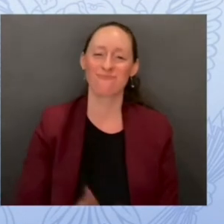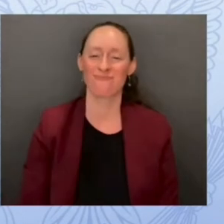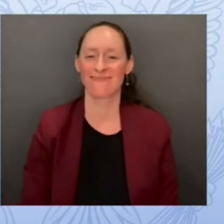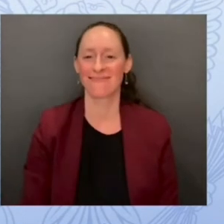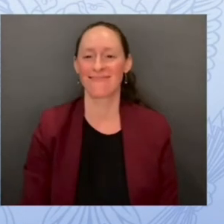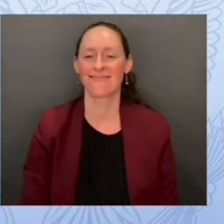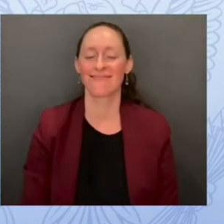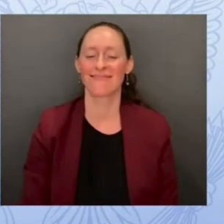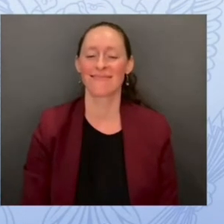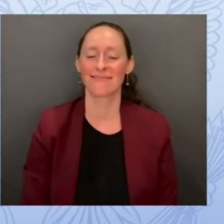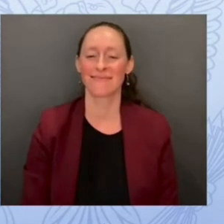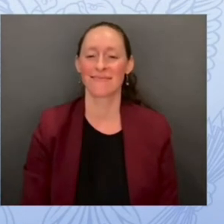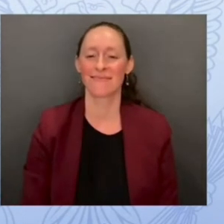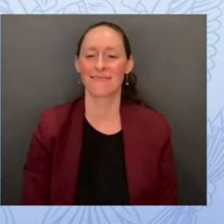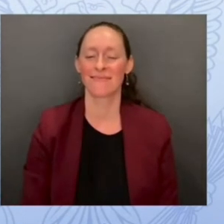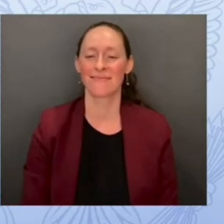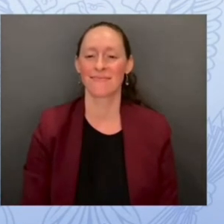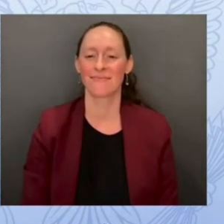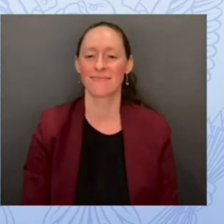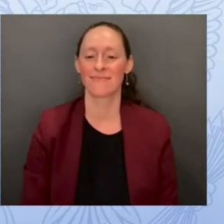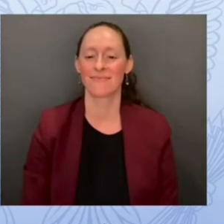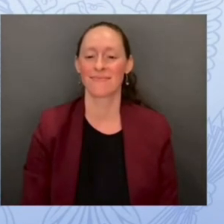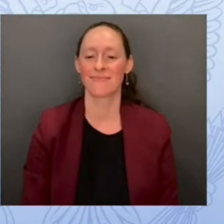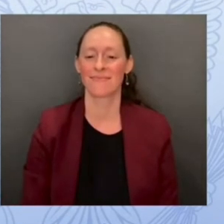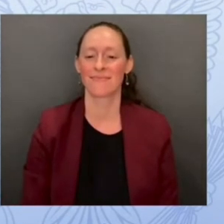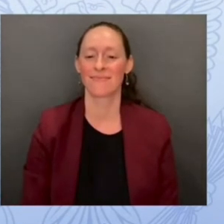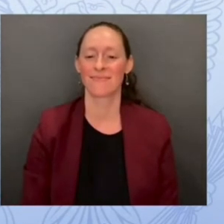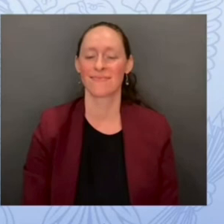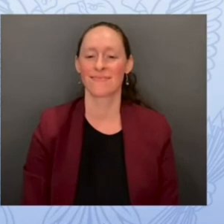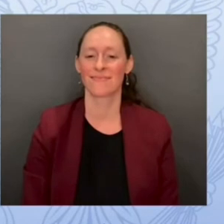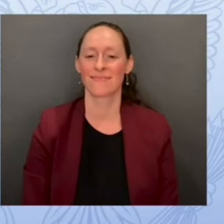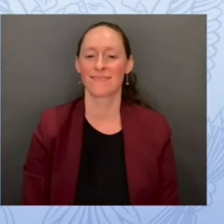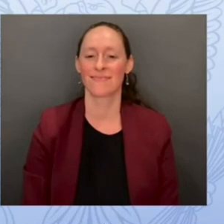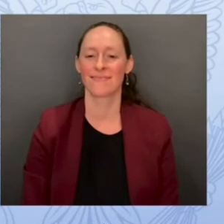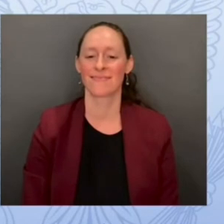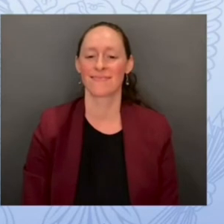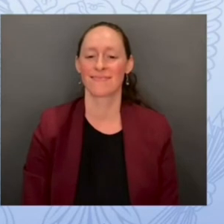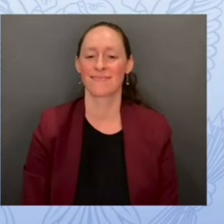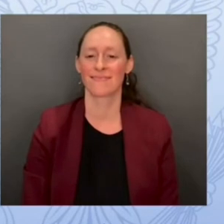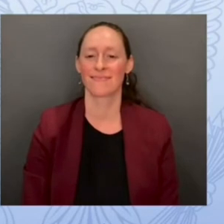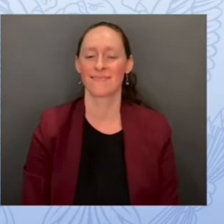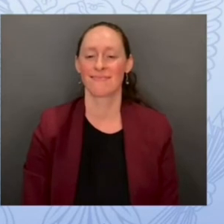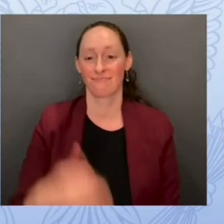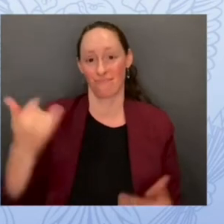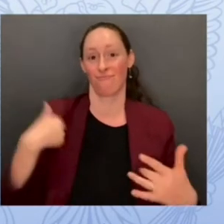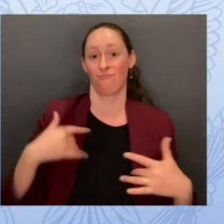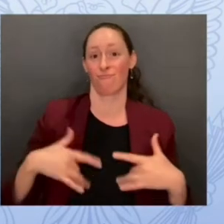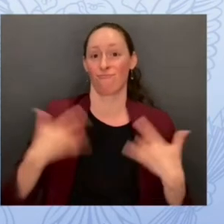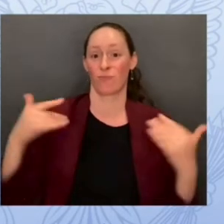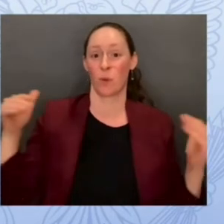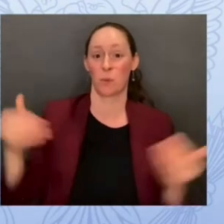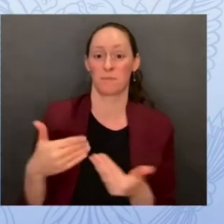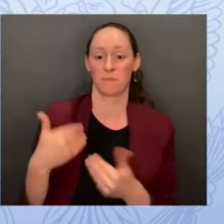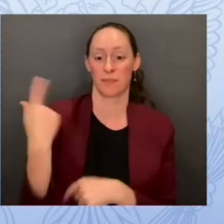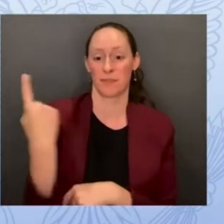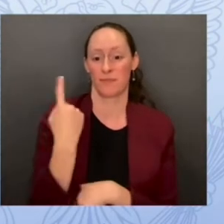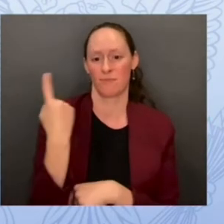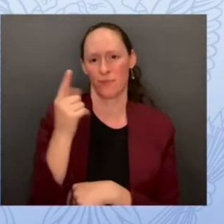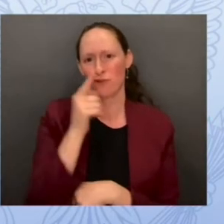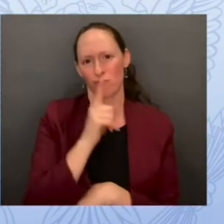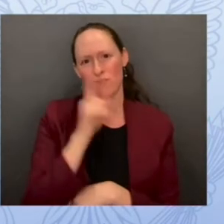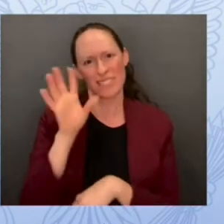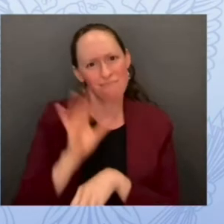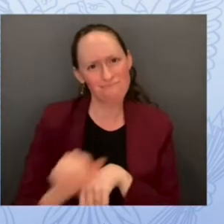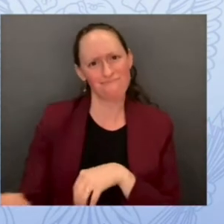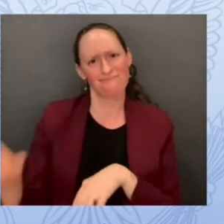now it's my pleasure to introduce someone who is working tirelessly to support our children and